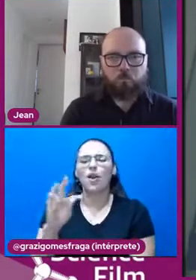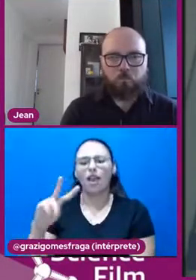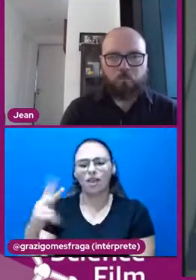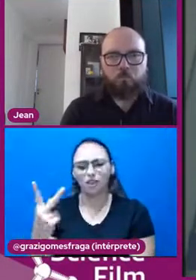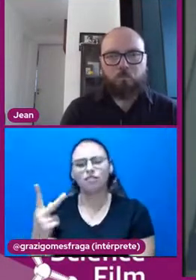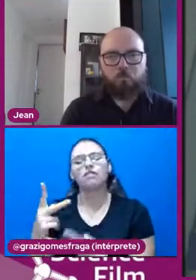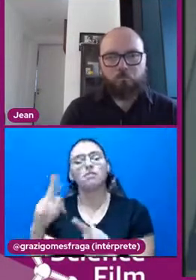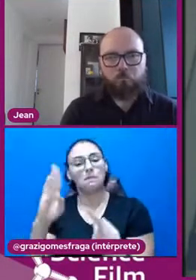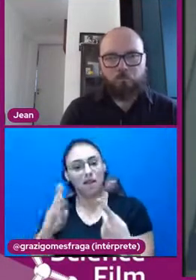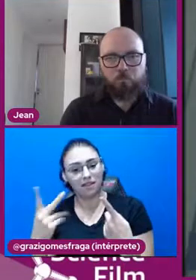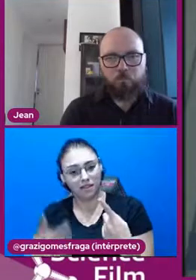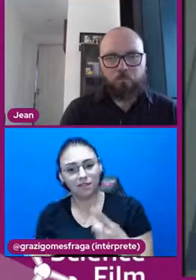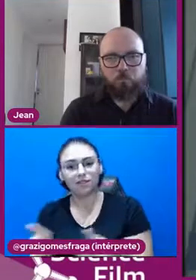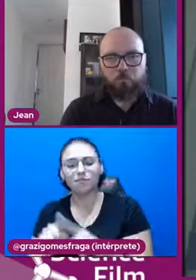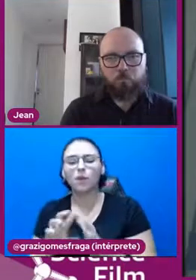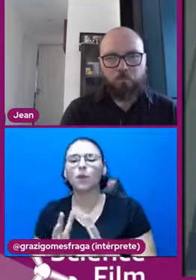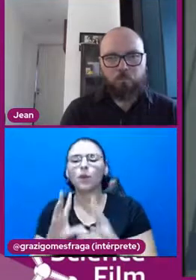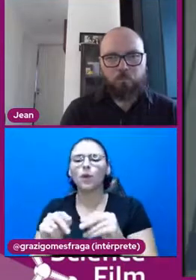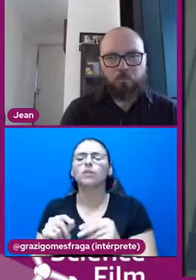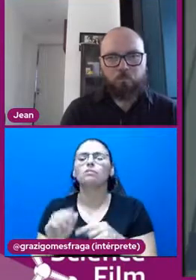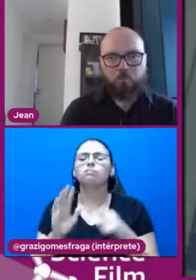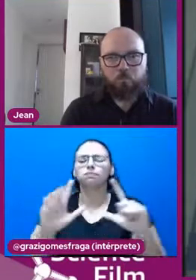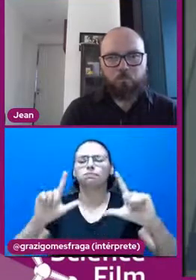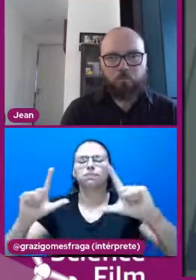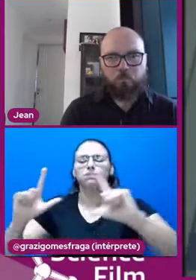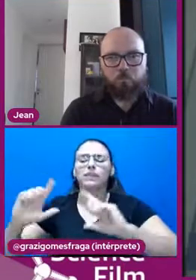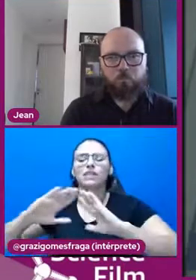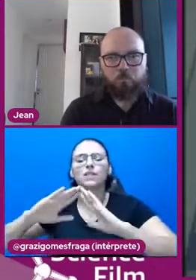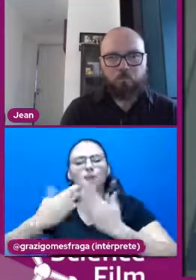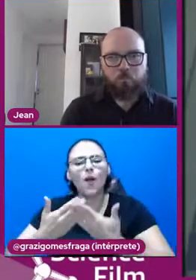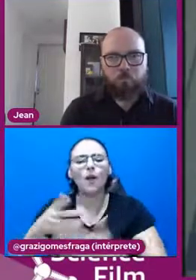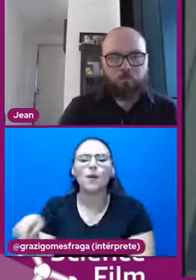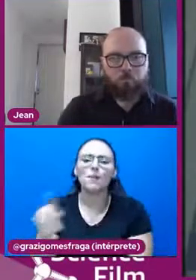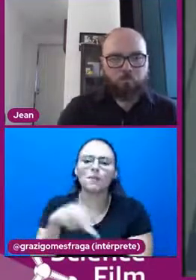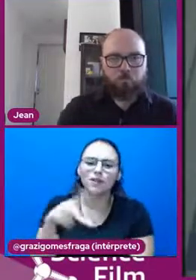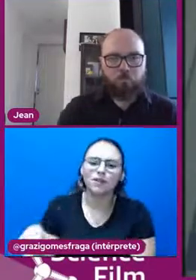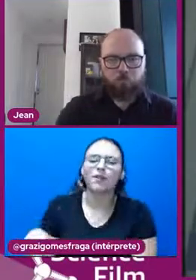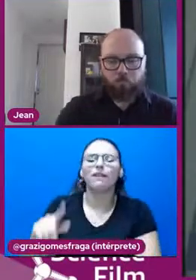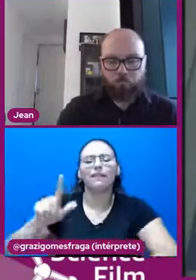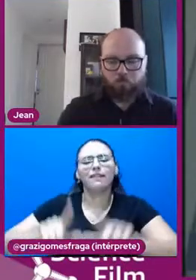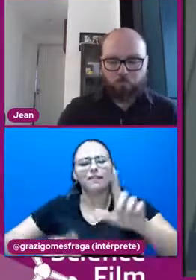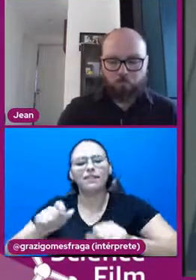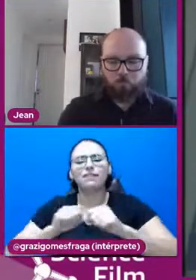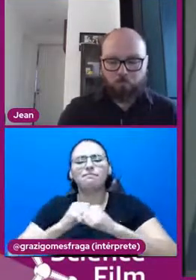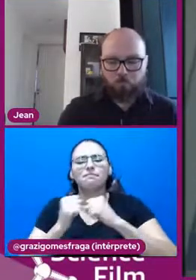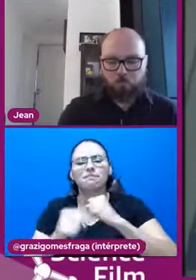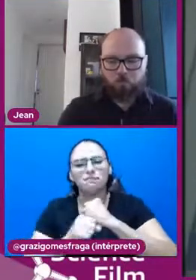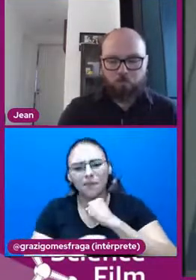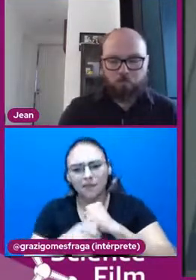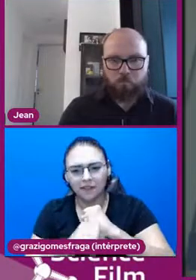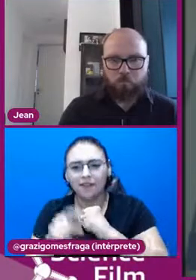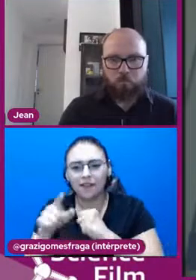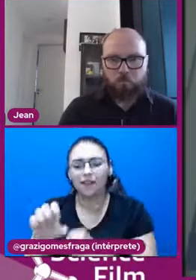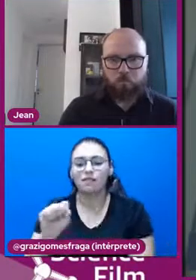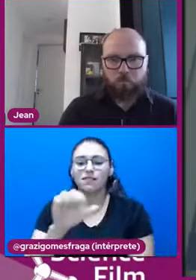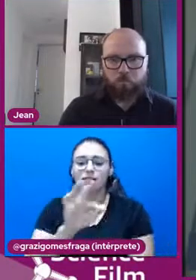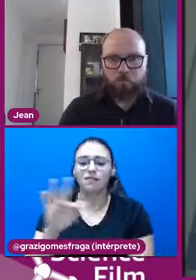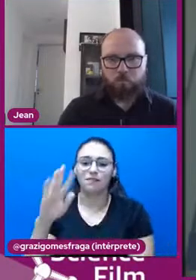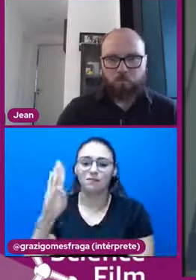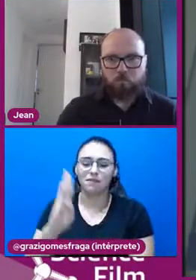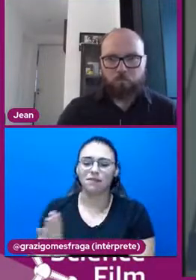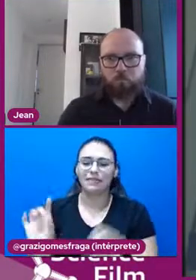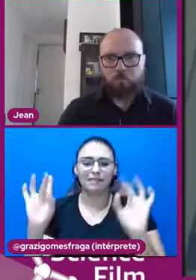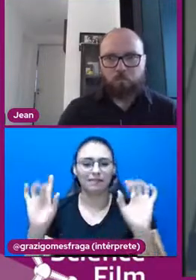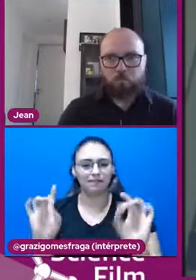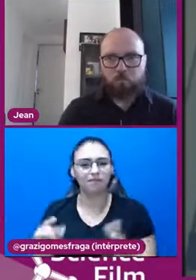and all the venue partners, schools, teachers, and media that make the Science Film Festival in Brazil so special and